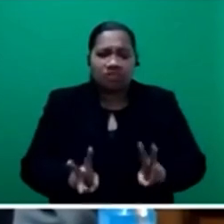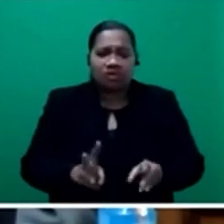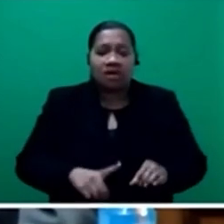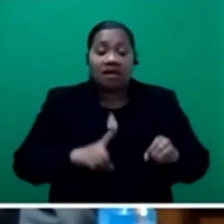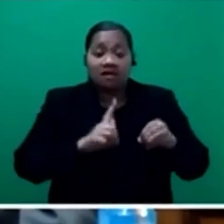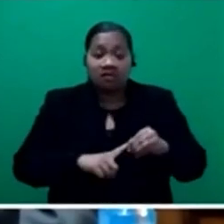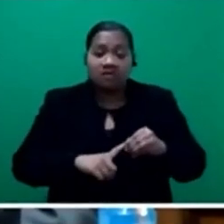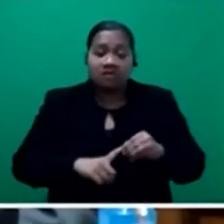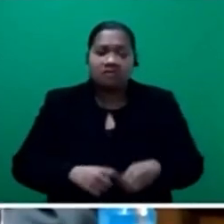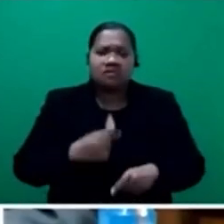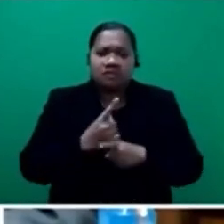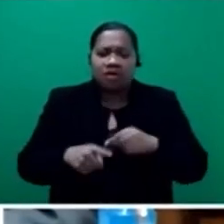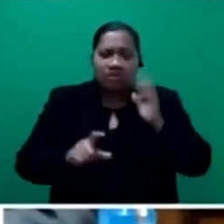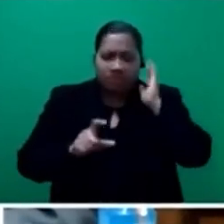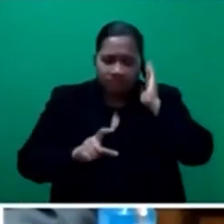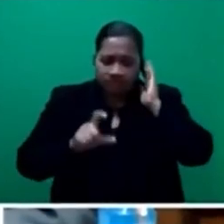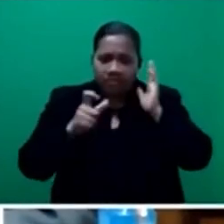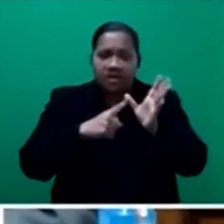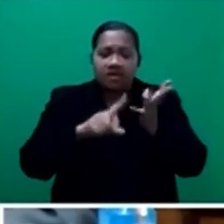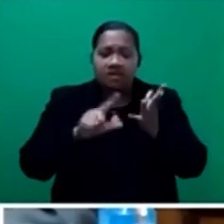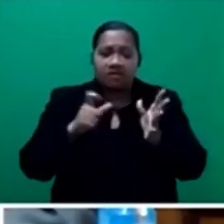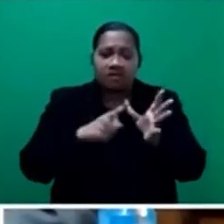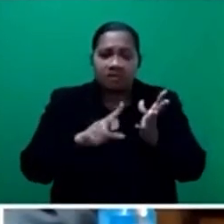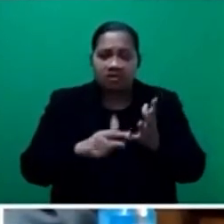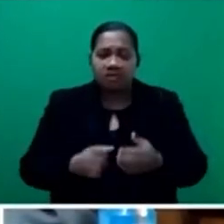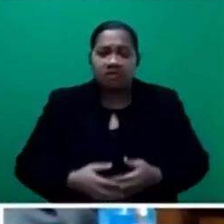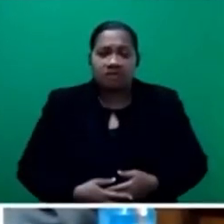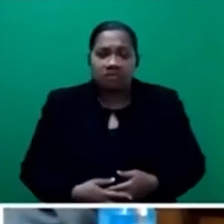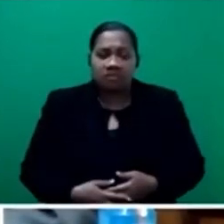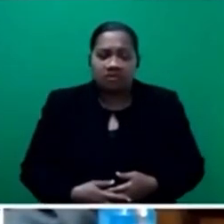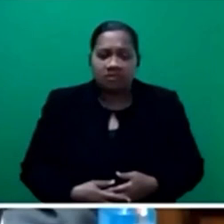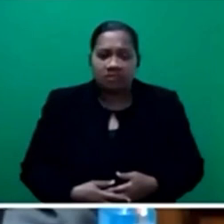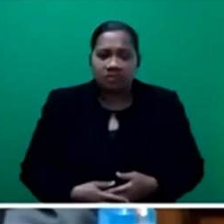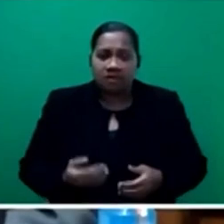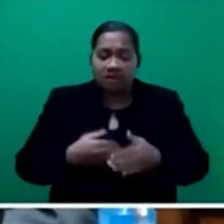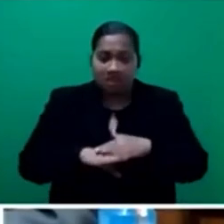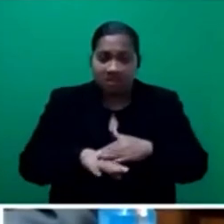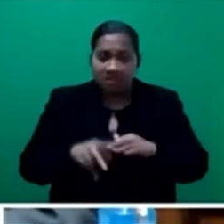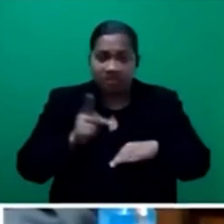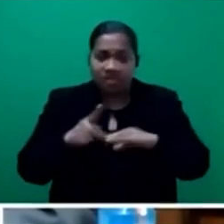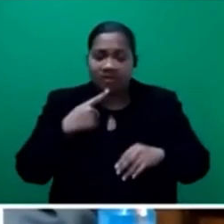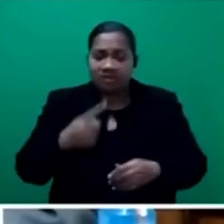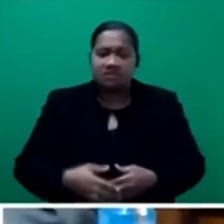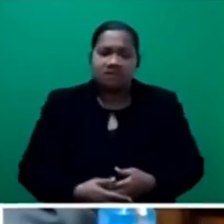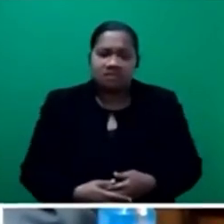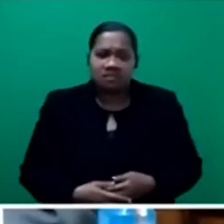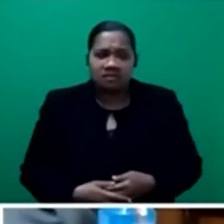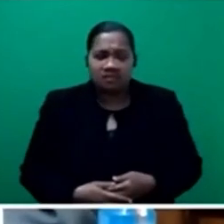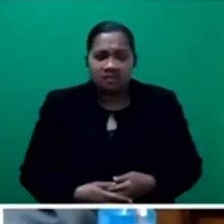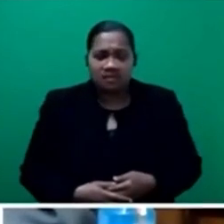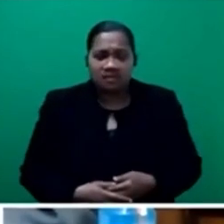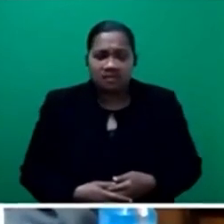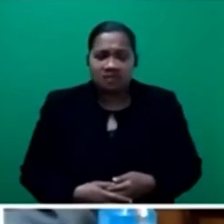comments in parliament when she said Indo-Fijians like paragraphs. The same philosophy. He's justified. Stop saying